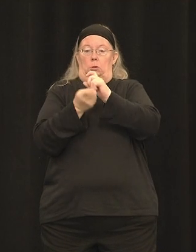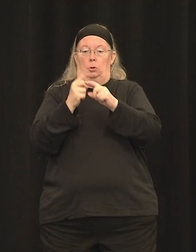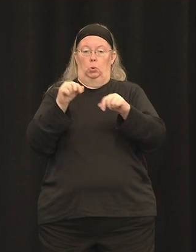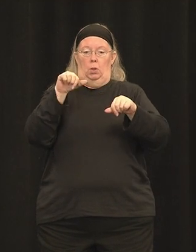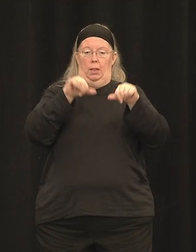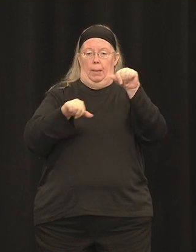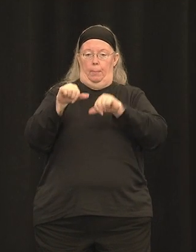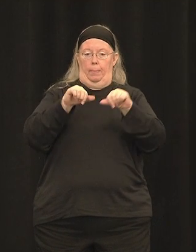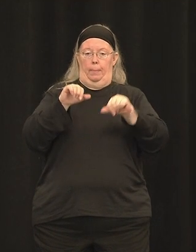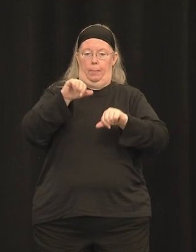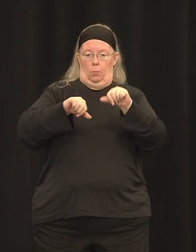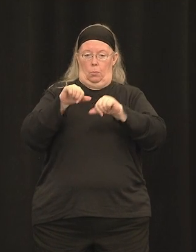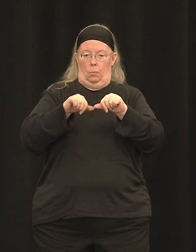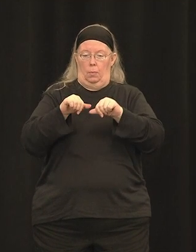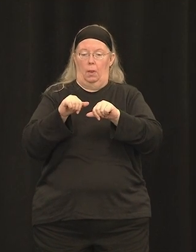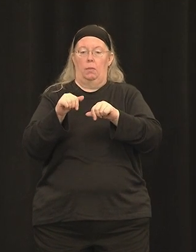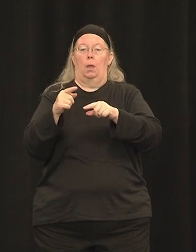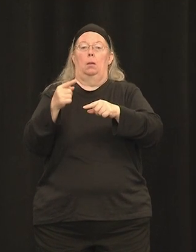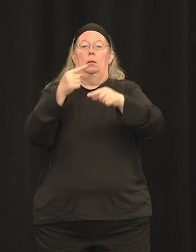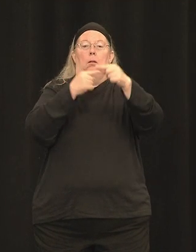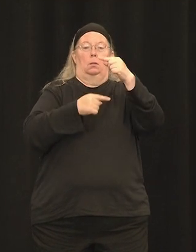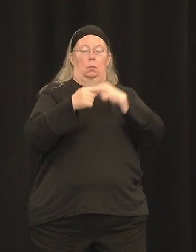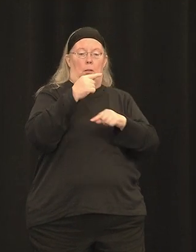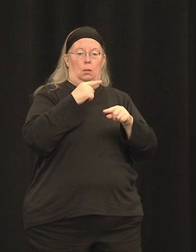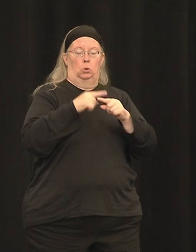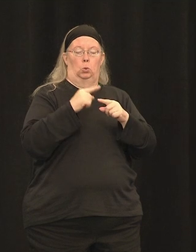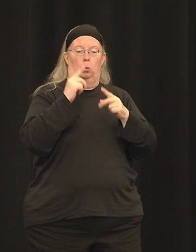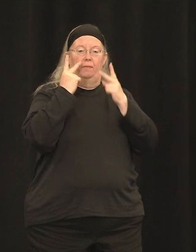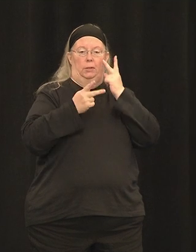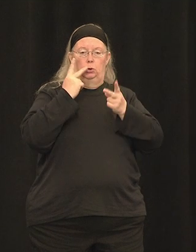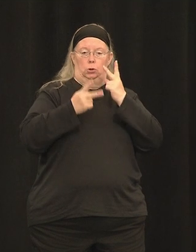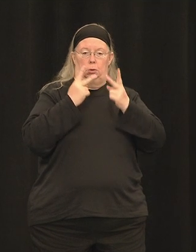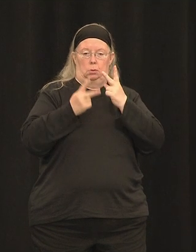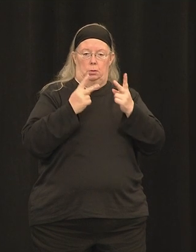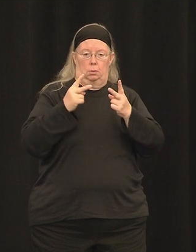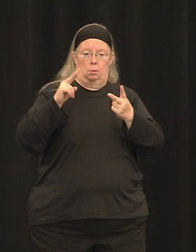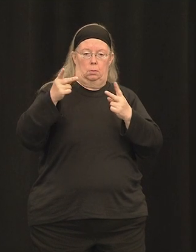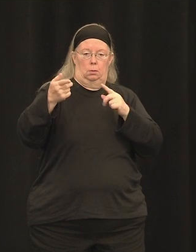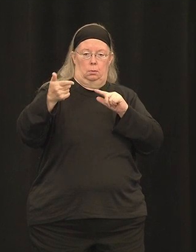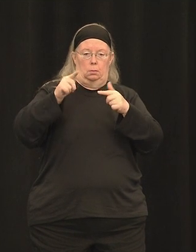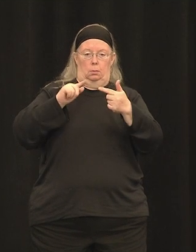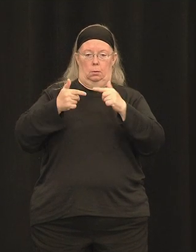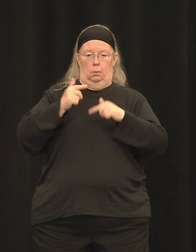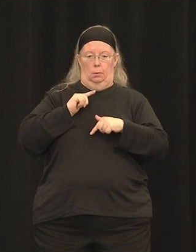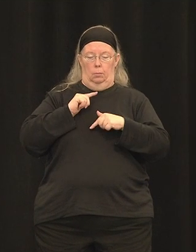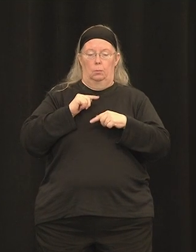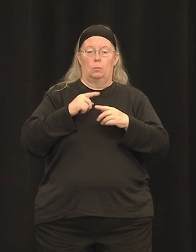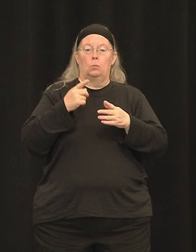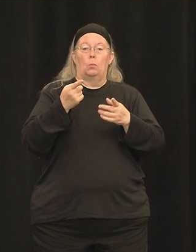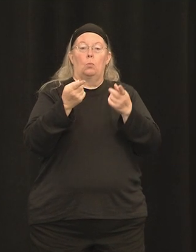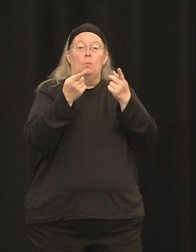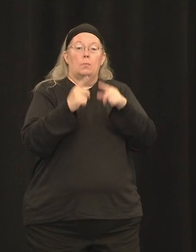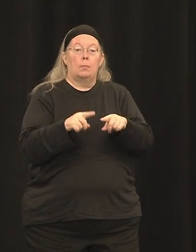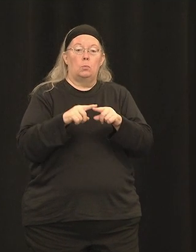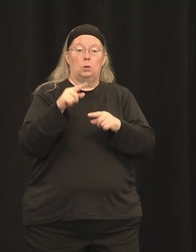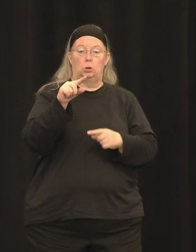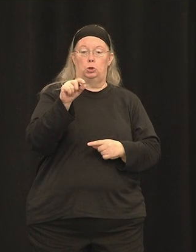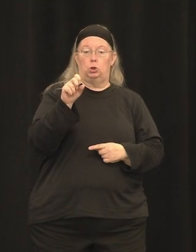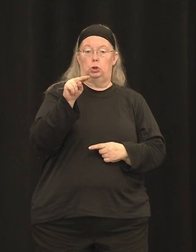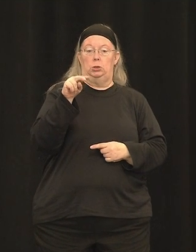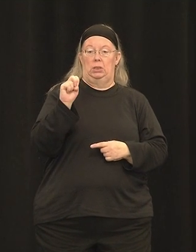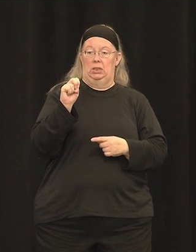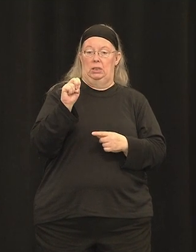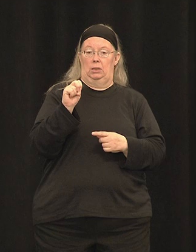7A gene is mutated, what happens is there's a misspelling in the gene. And as a result, it can't make the